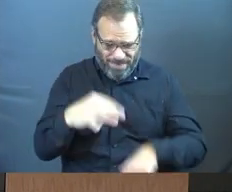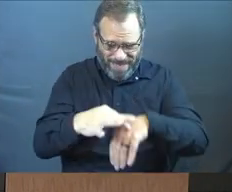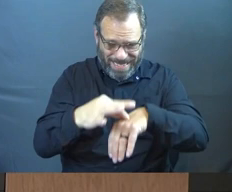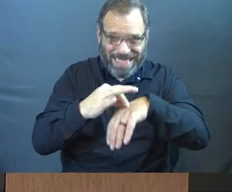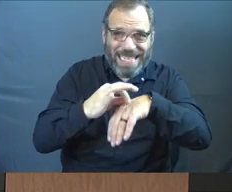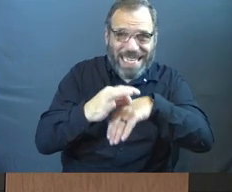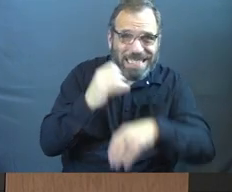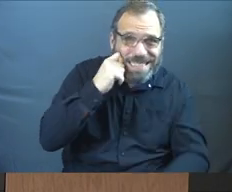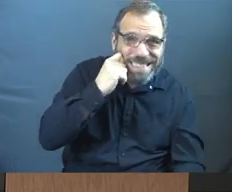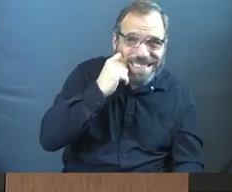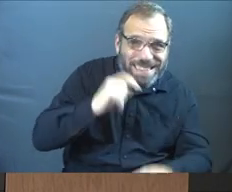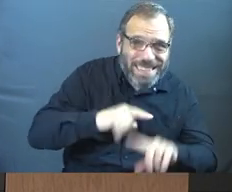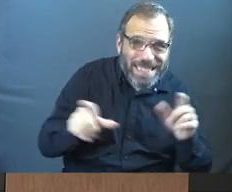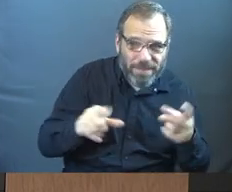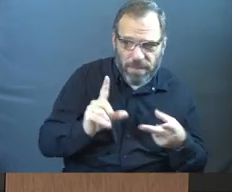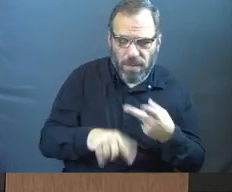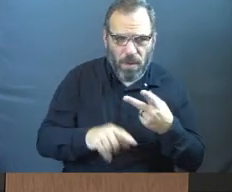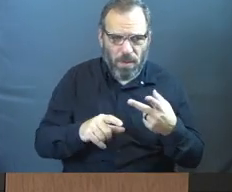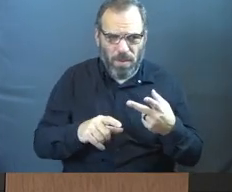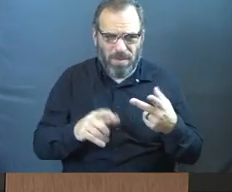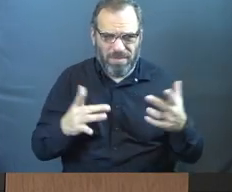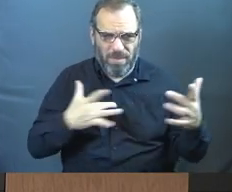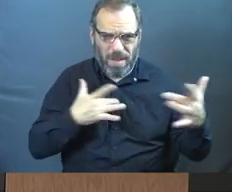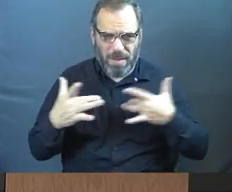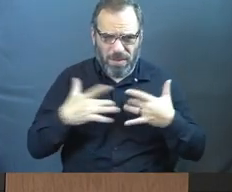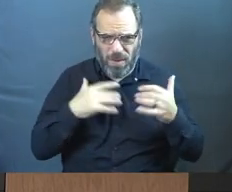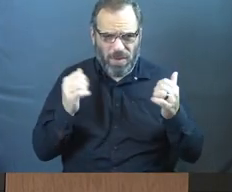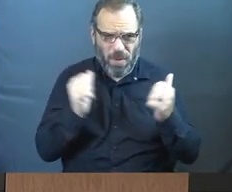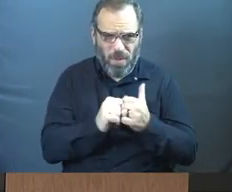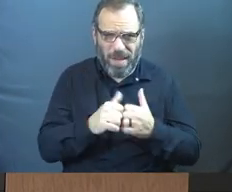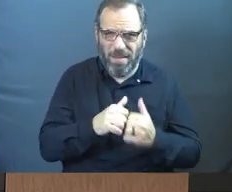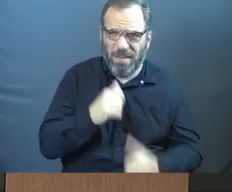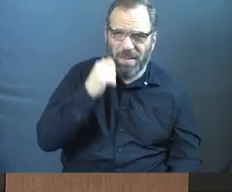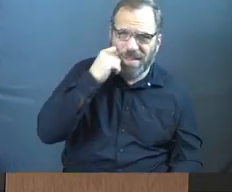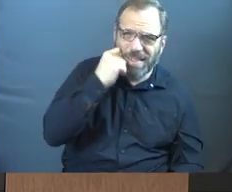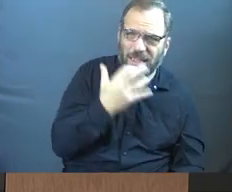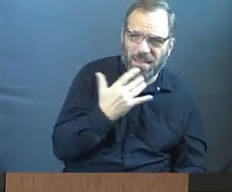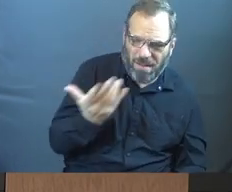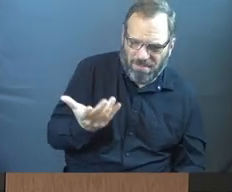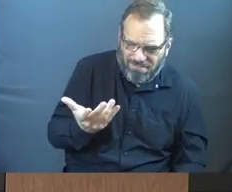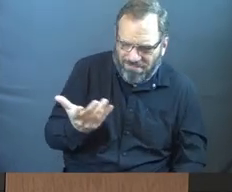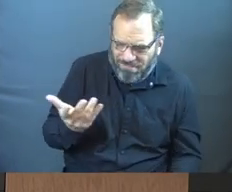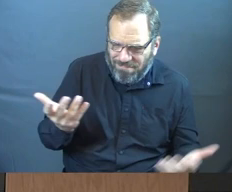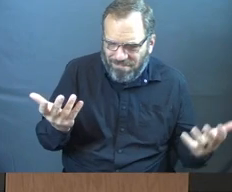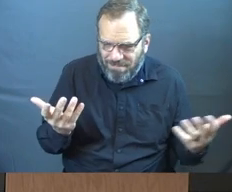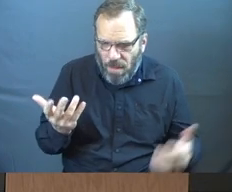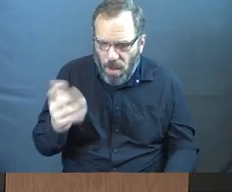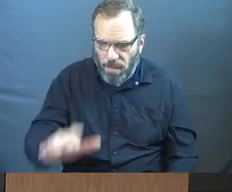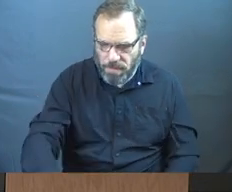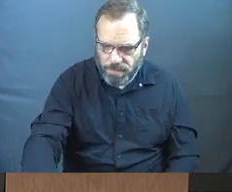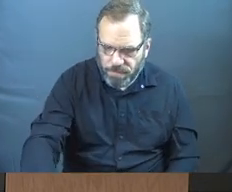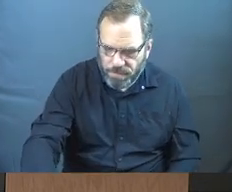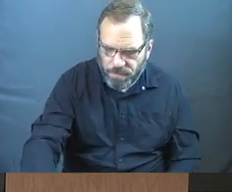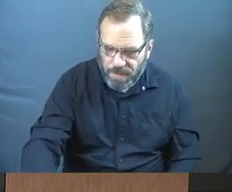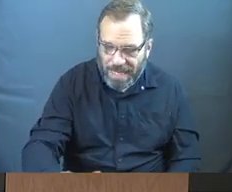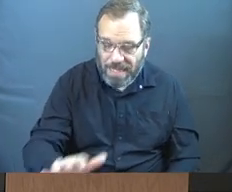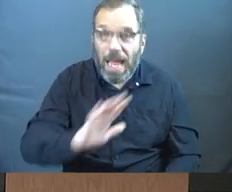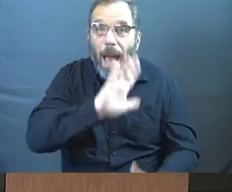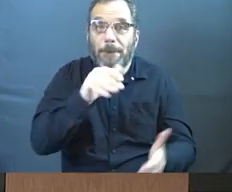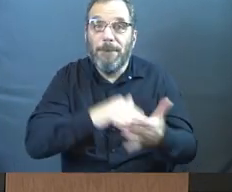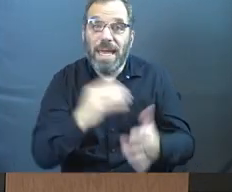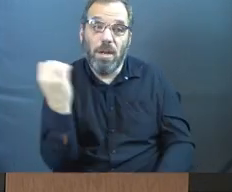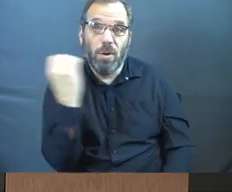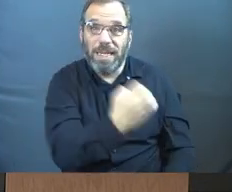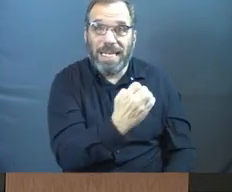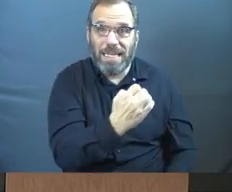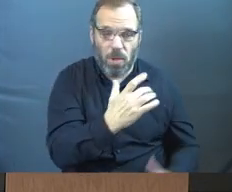color, why would he worry about skin color? Because a Middle Eastern person would have